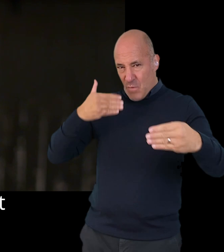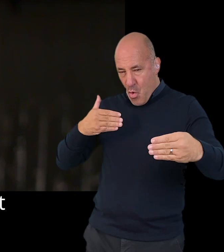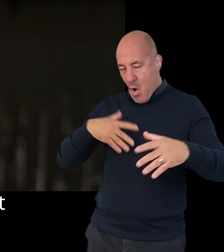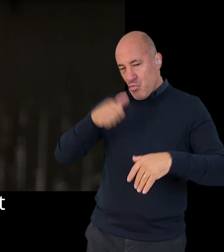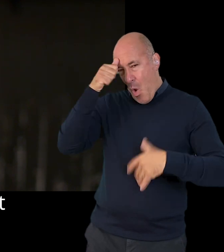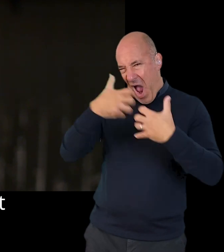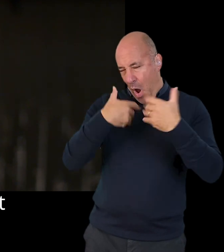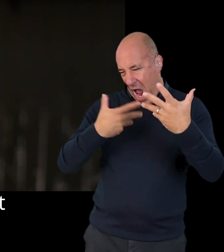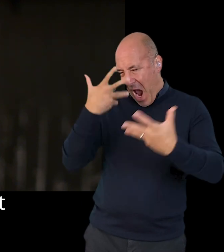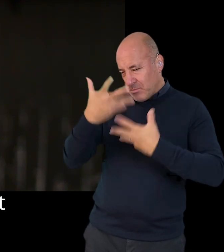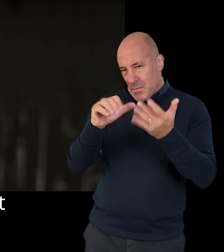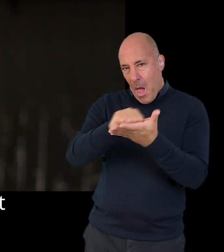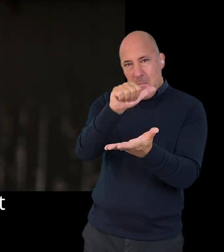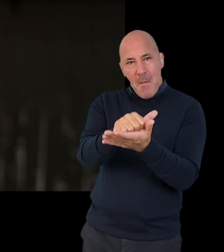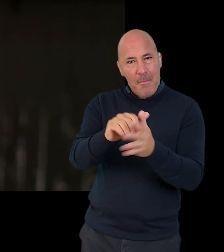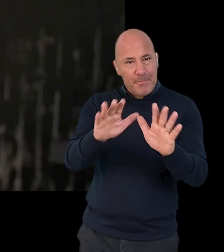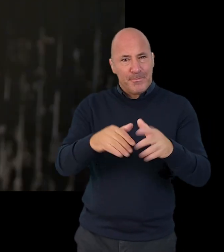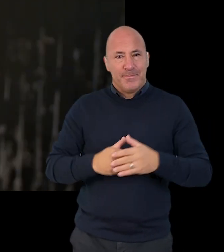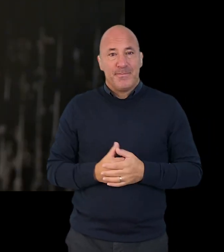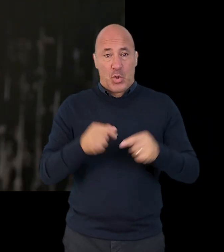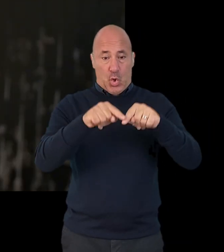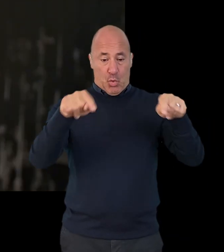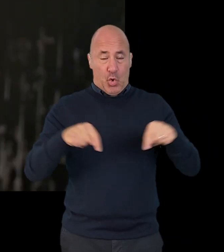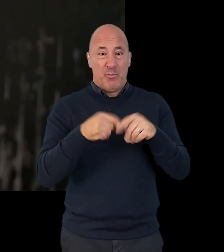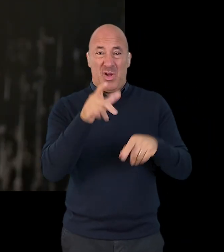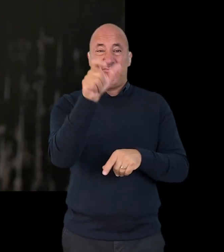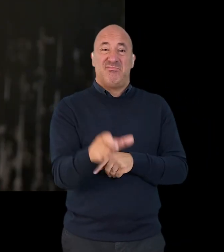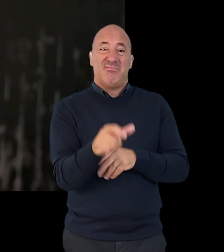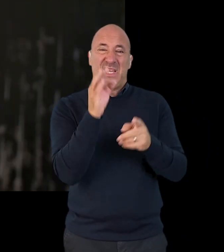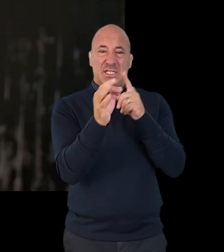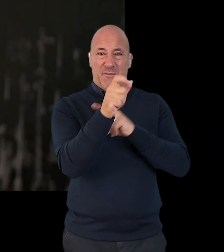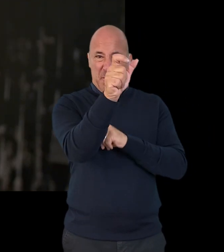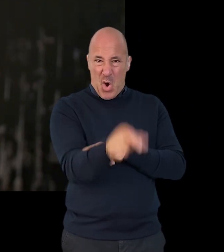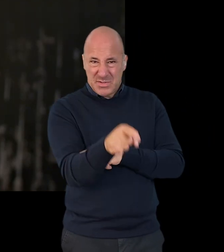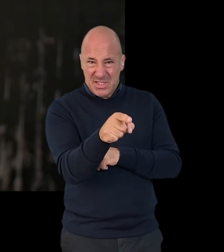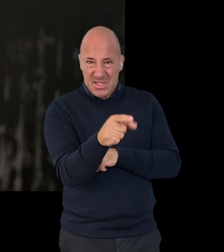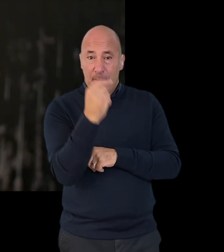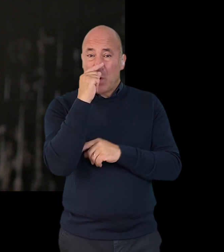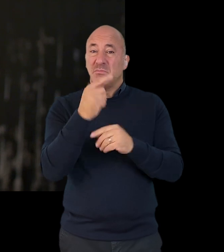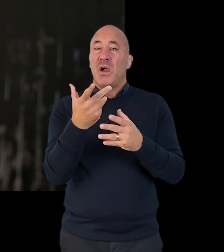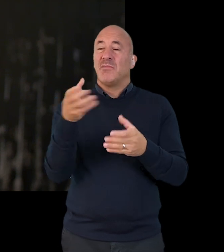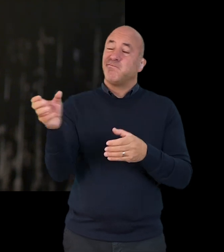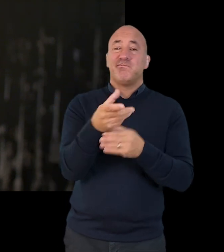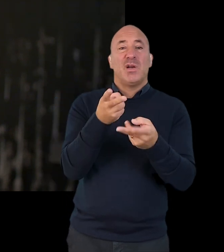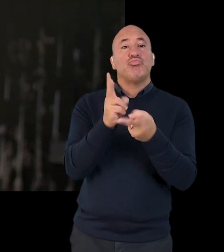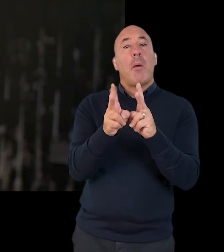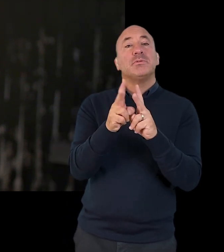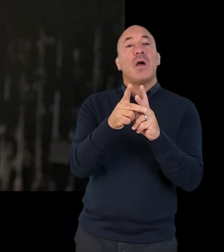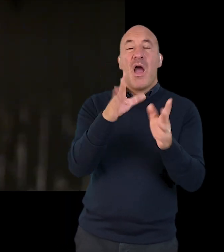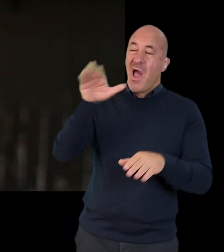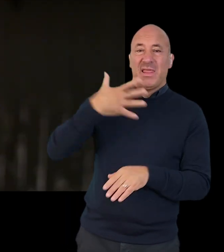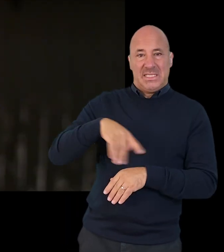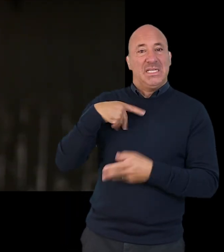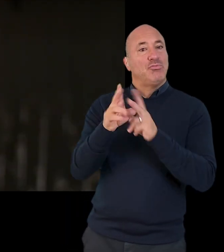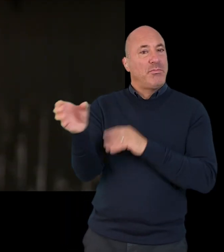exactly how to explain your story. And you will be in a room with an interviewing officer and possibly an interpreter if you have requested one.